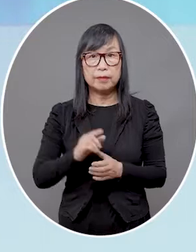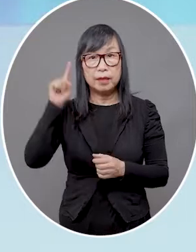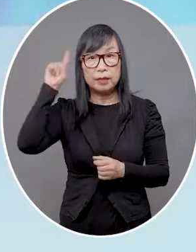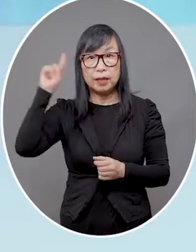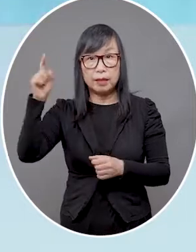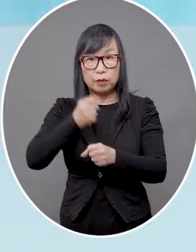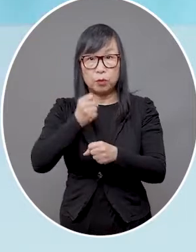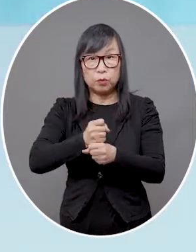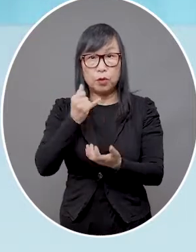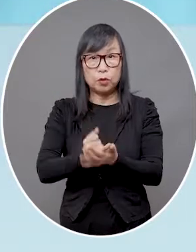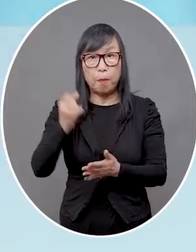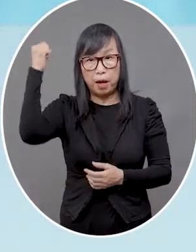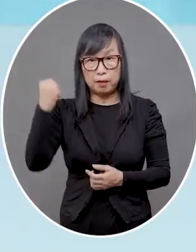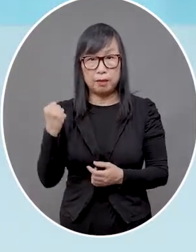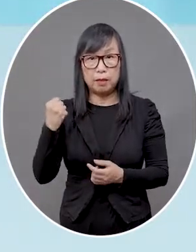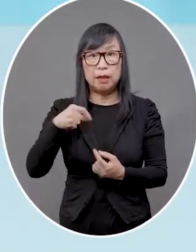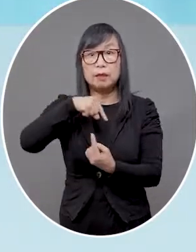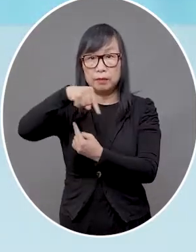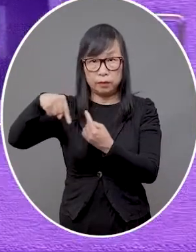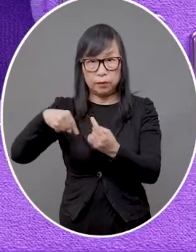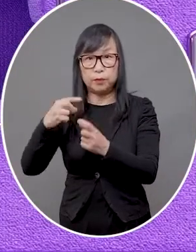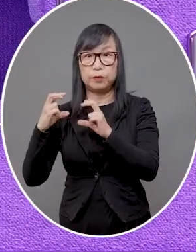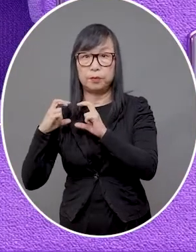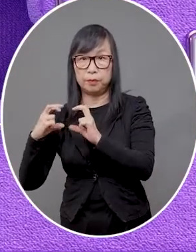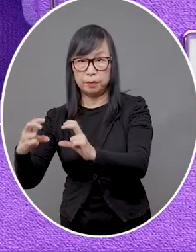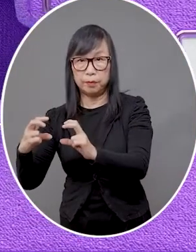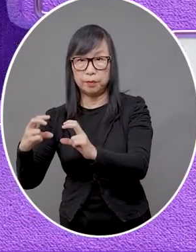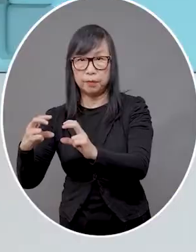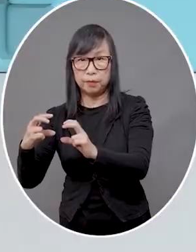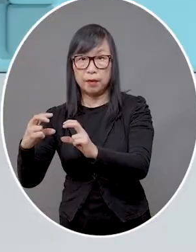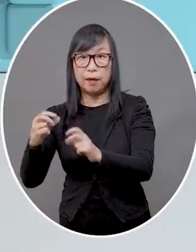I travel to work by bus and train.